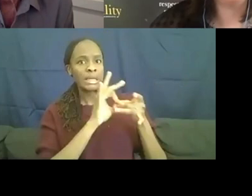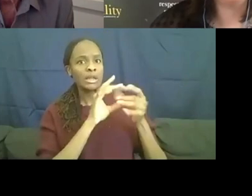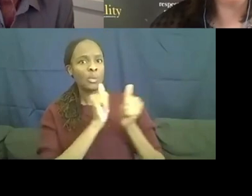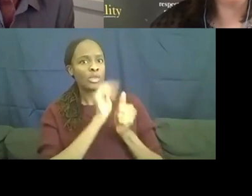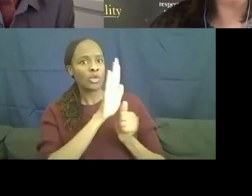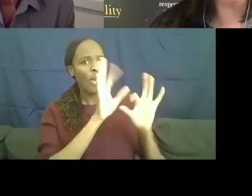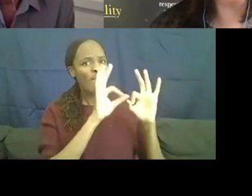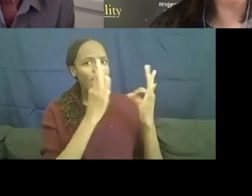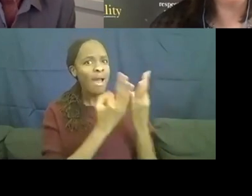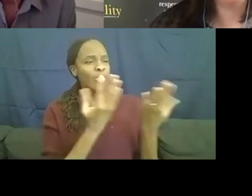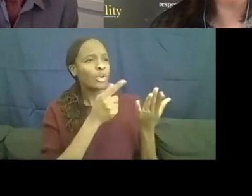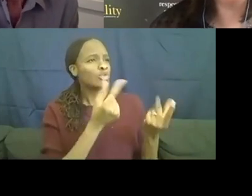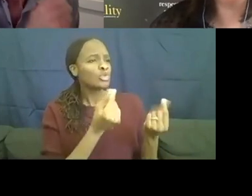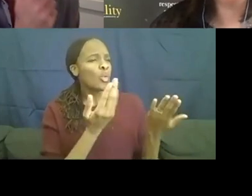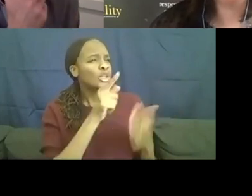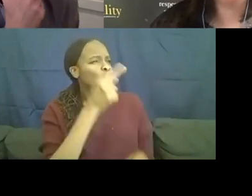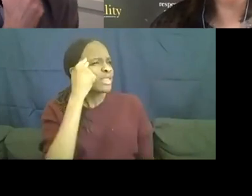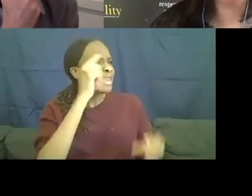you're doing? What did you think?